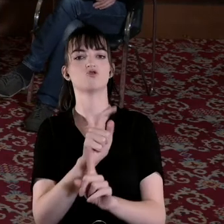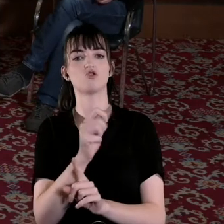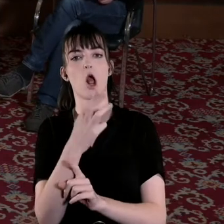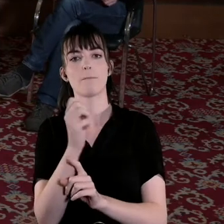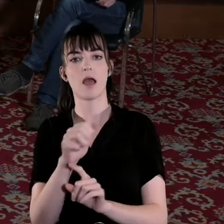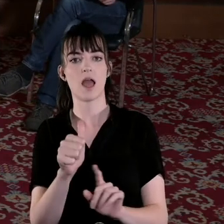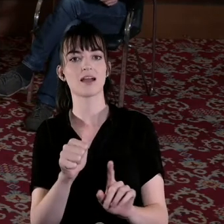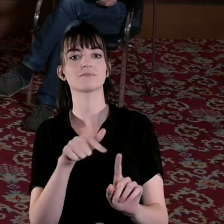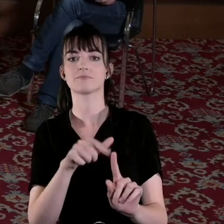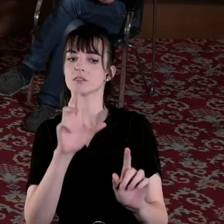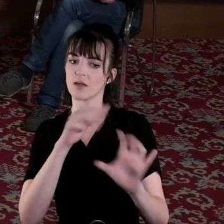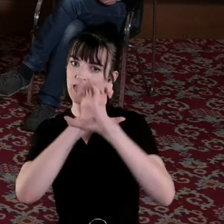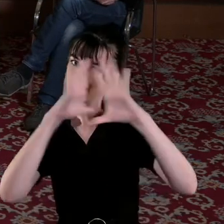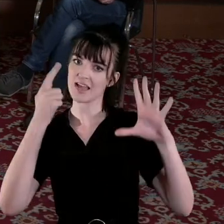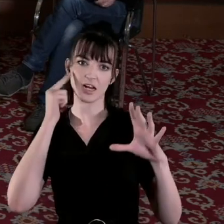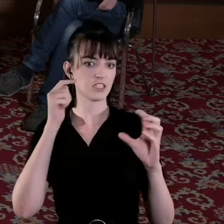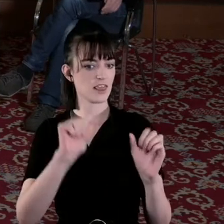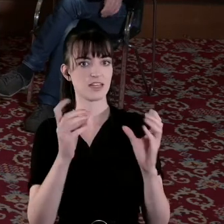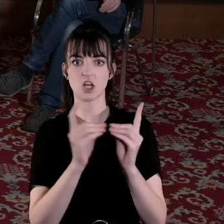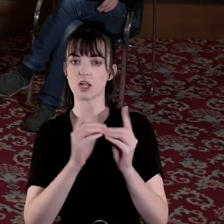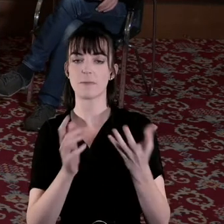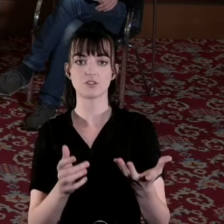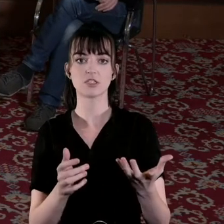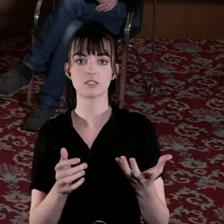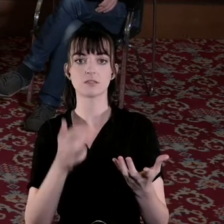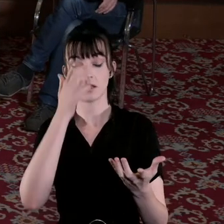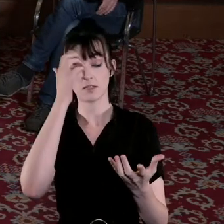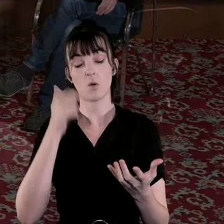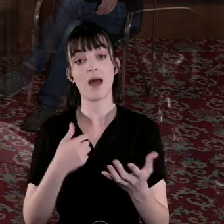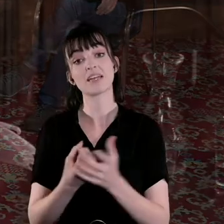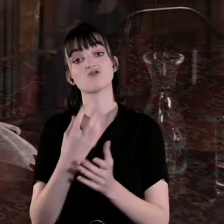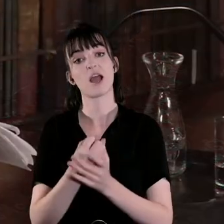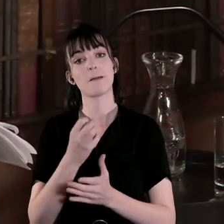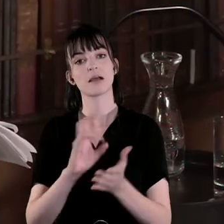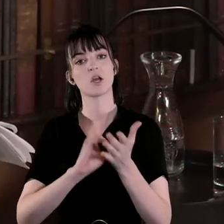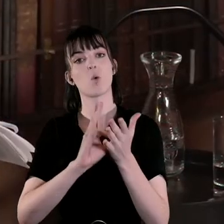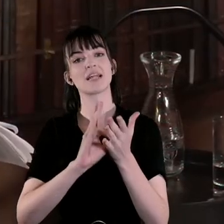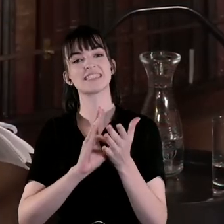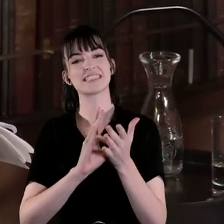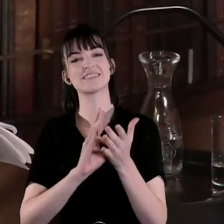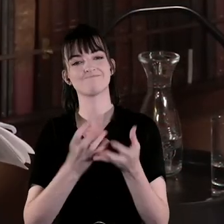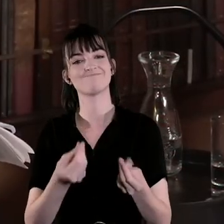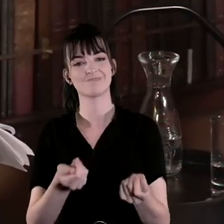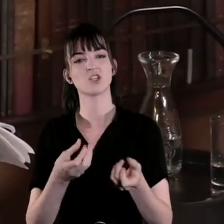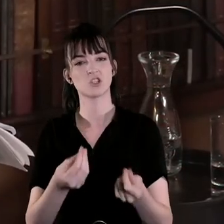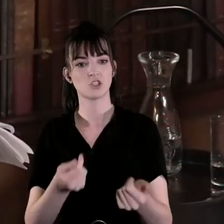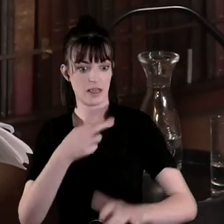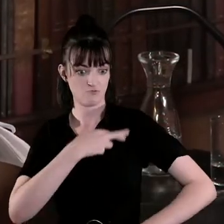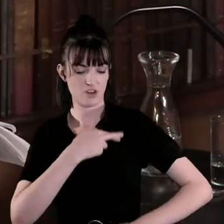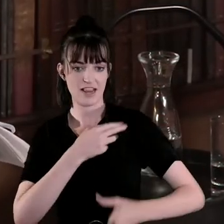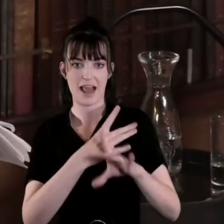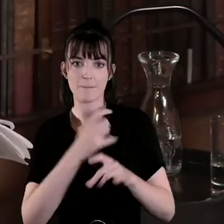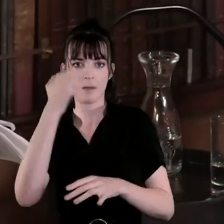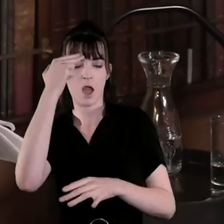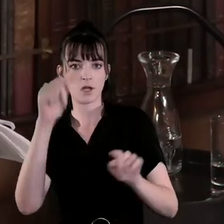in these papers I mean it's a qualitative I describe it as qualitative sources where they really give you capture